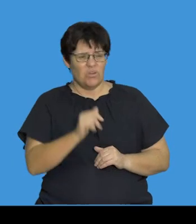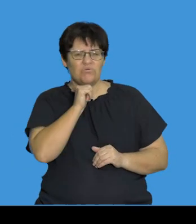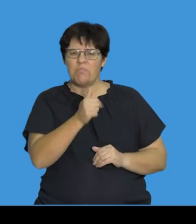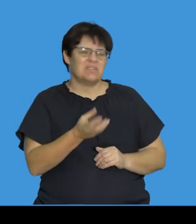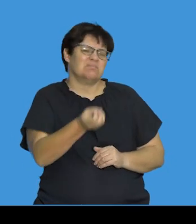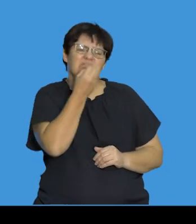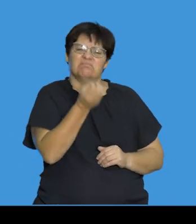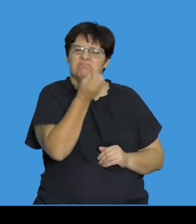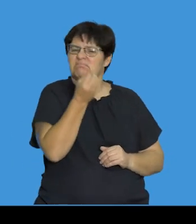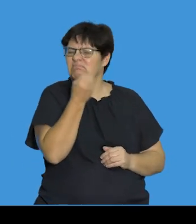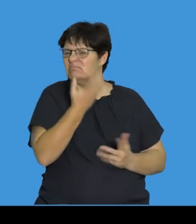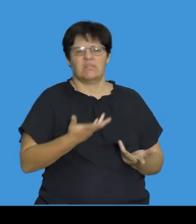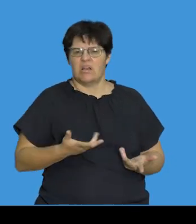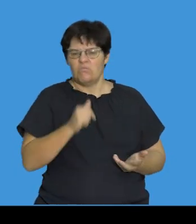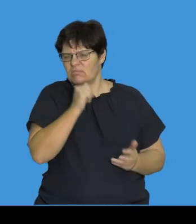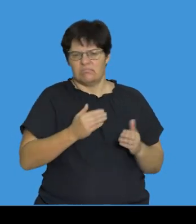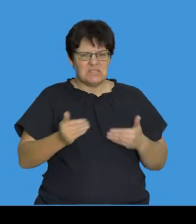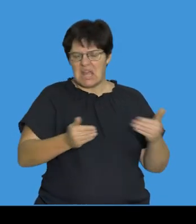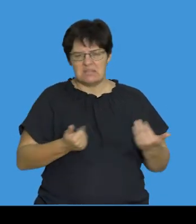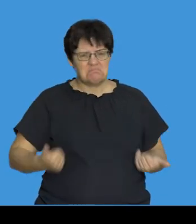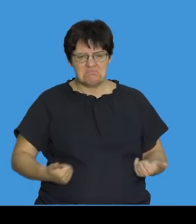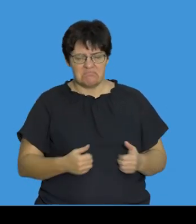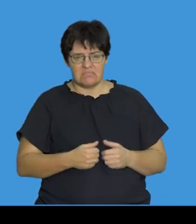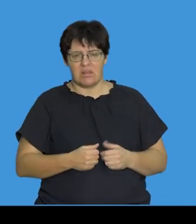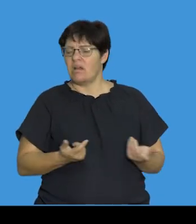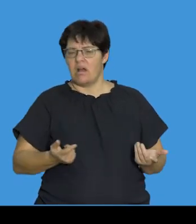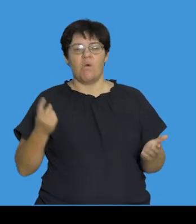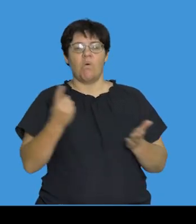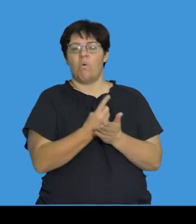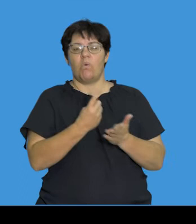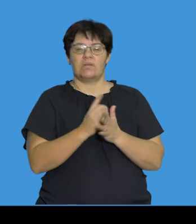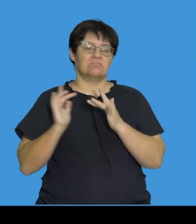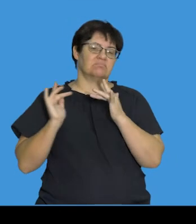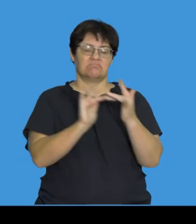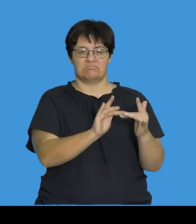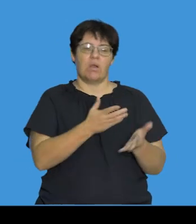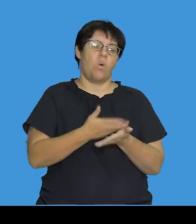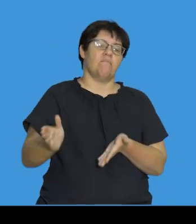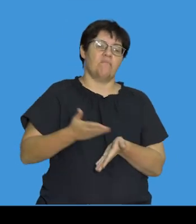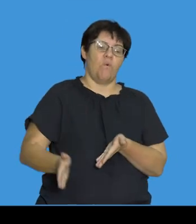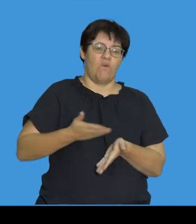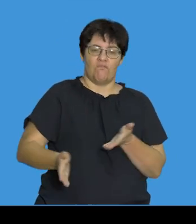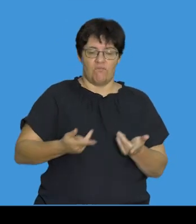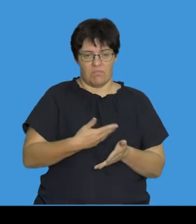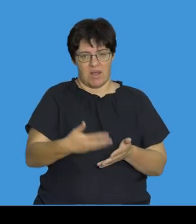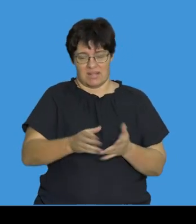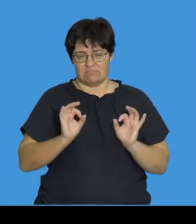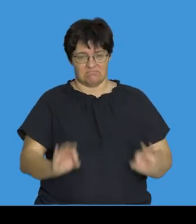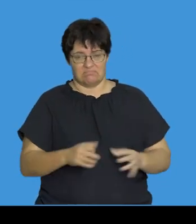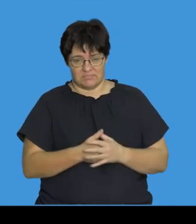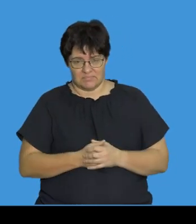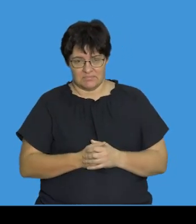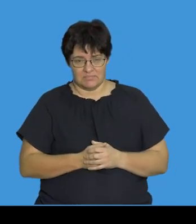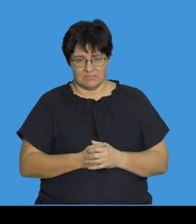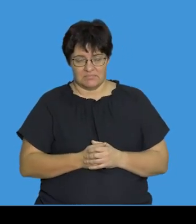means that no matter how much of excess cholesterol they consume in their diet, that is always collected and disposed of from the